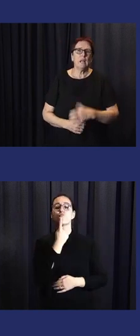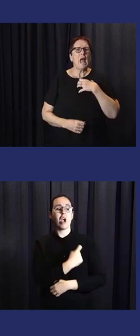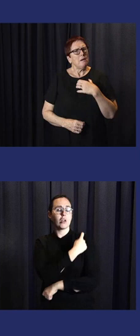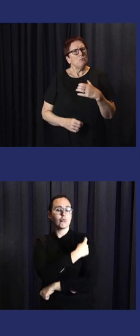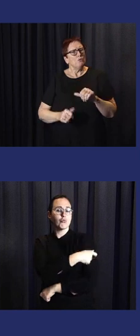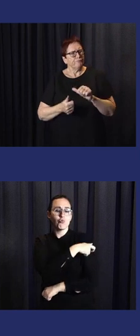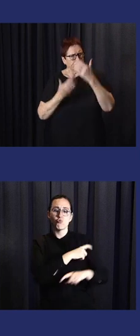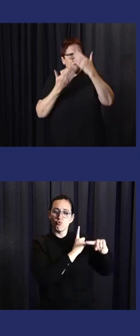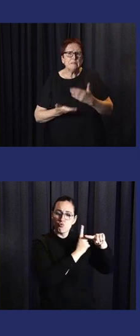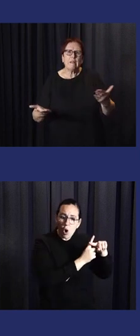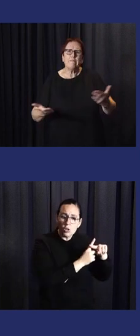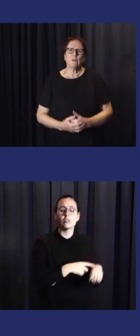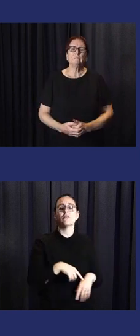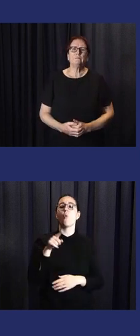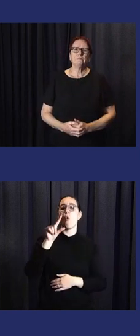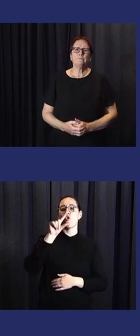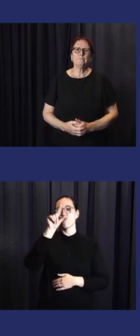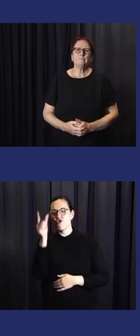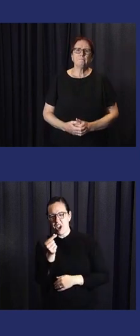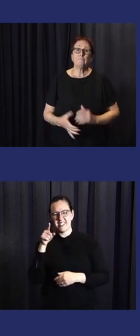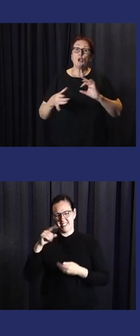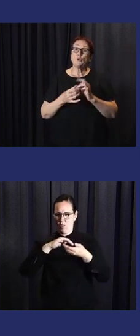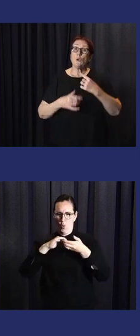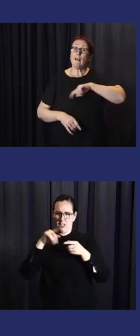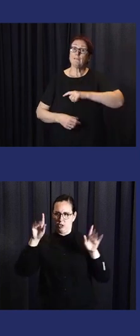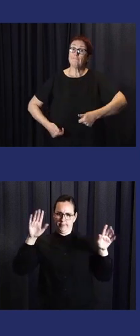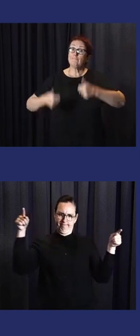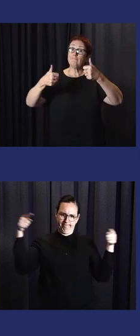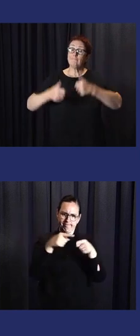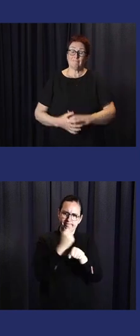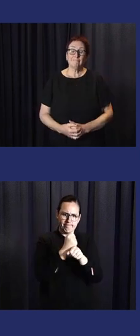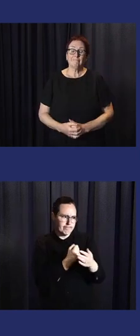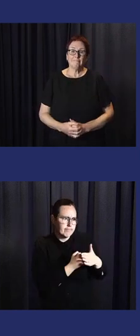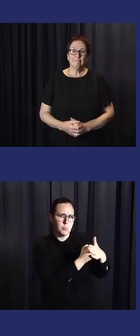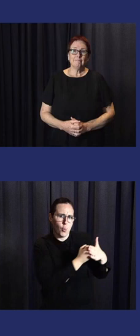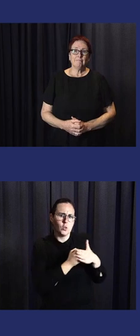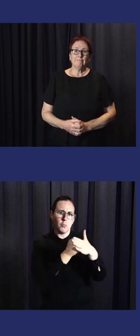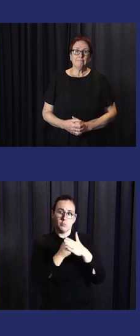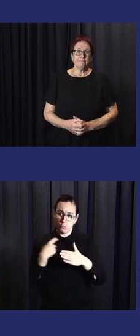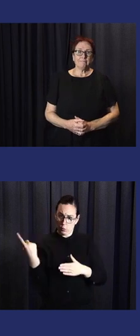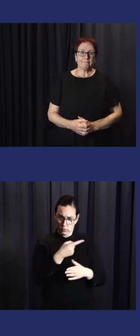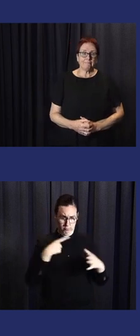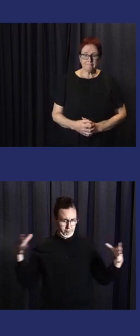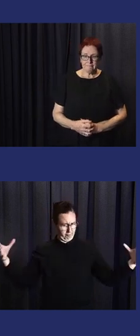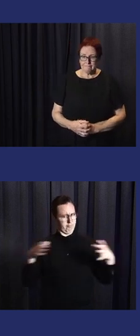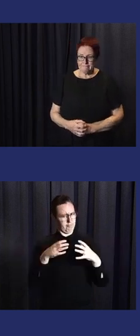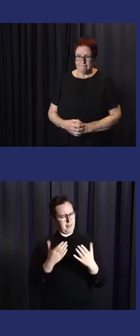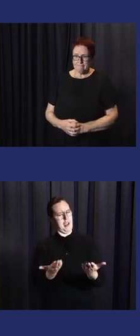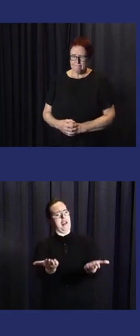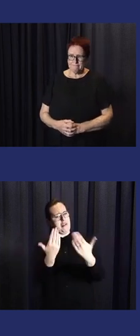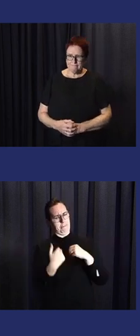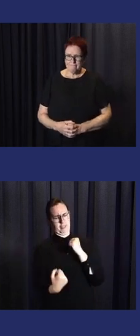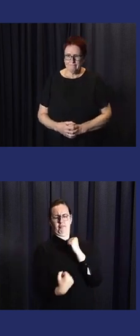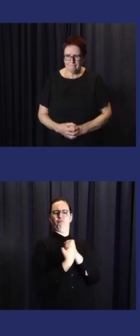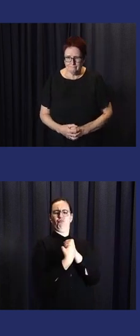action to make humanitarian assistance faster, more efficient and more dignified. Join